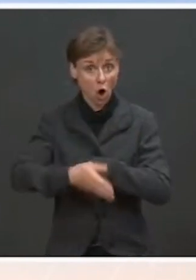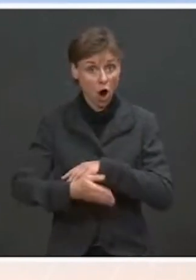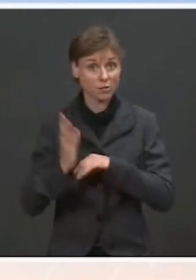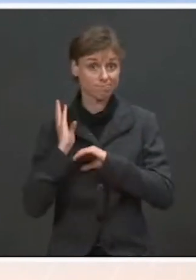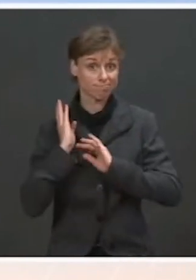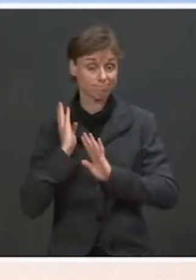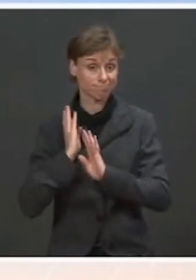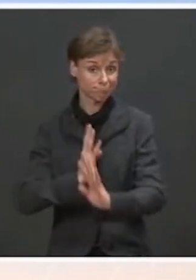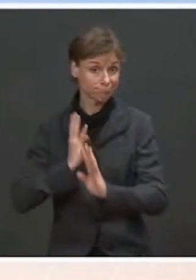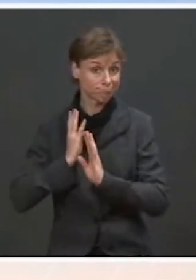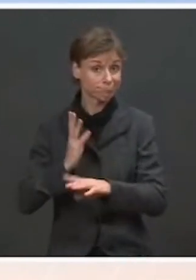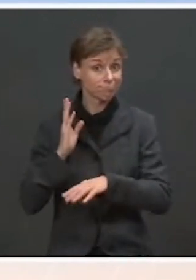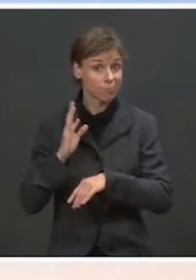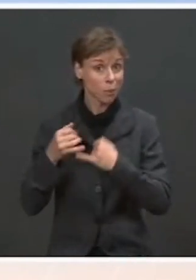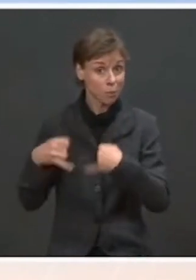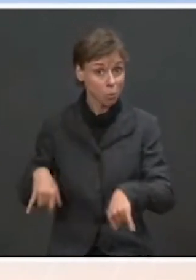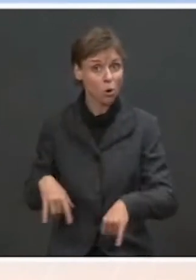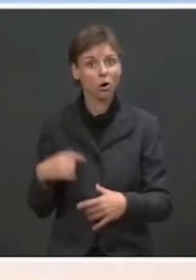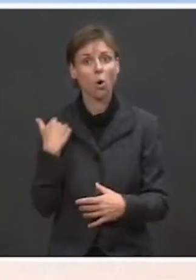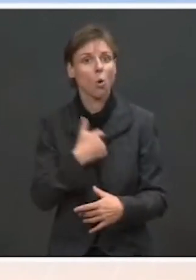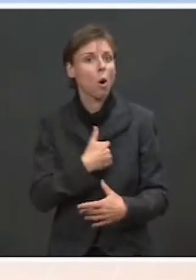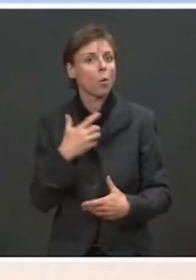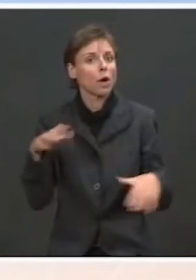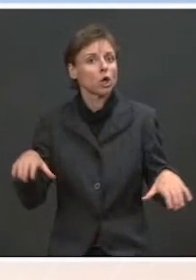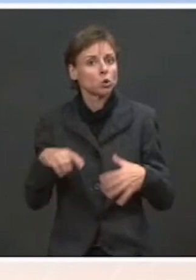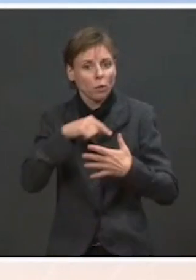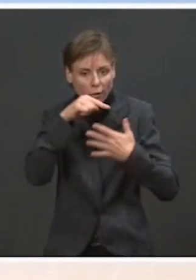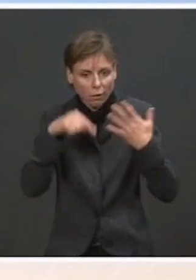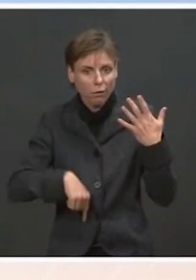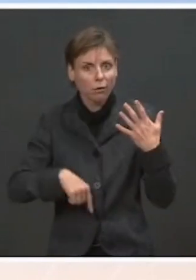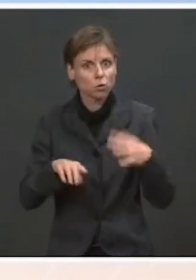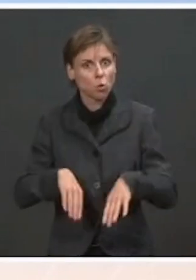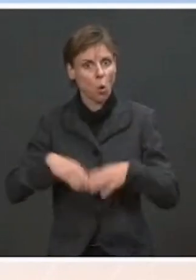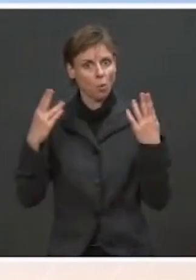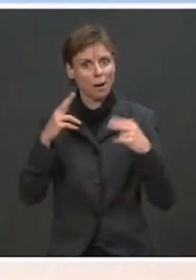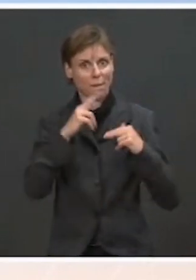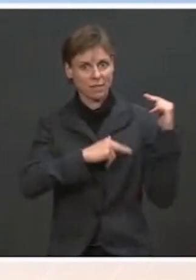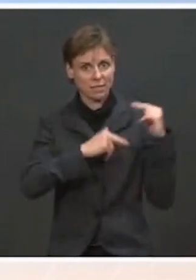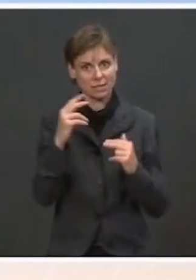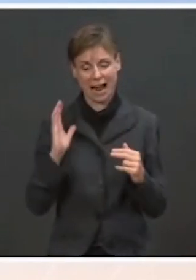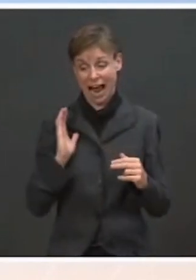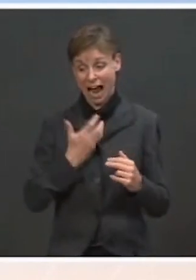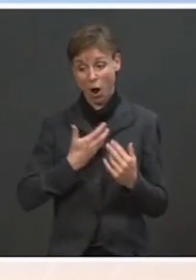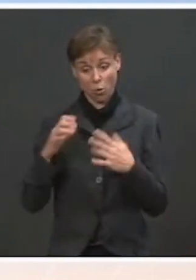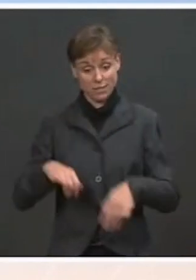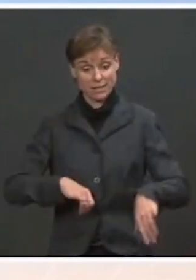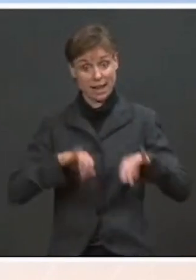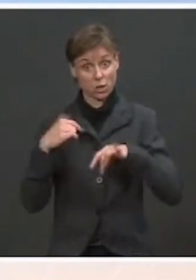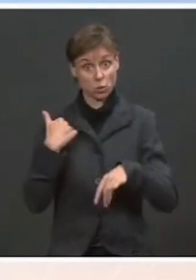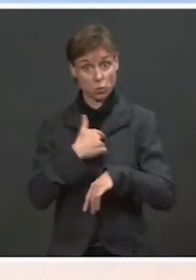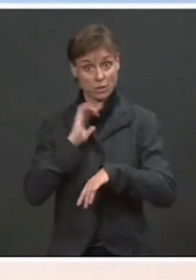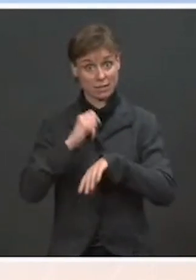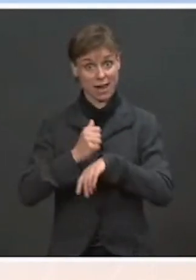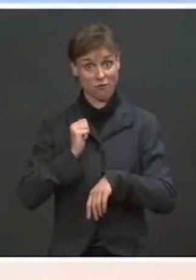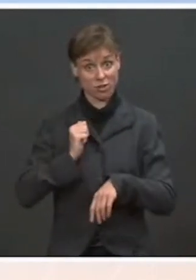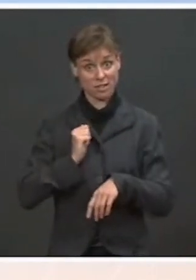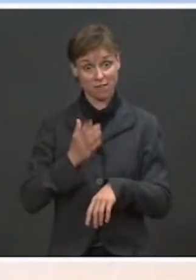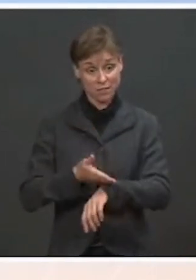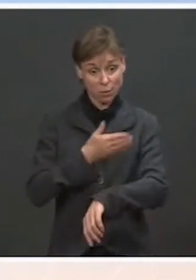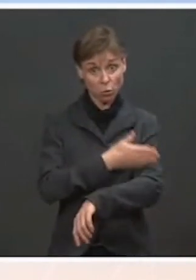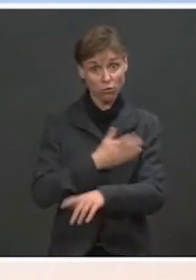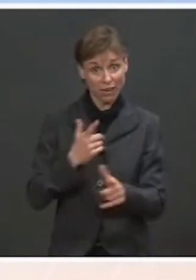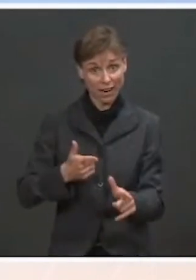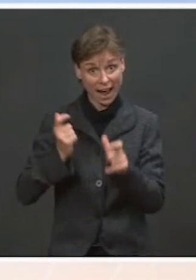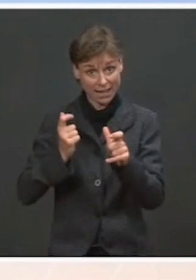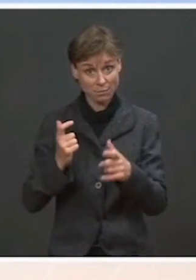the work we're doing to open up facilities, our own bar we're setting for ourselves and improving and expediting the timeline and